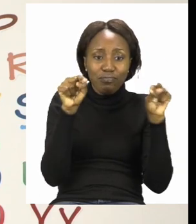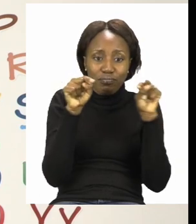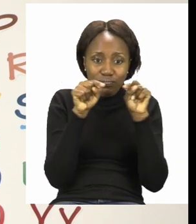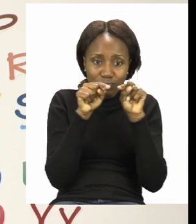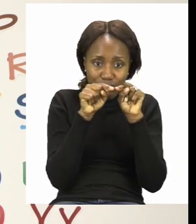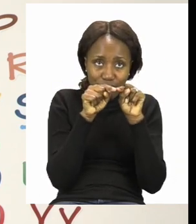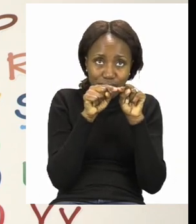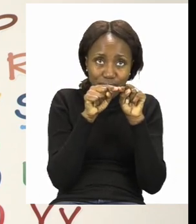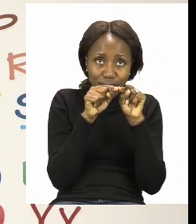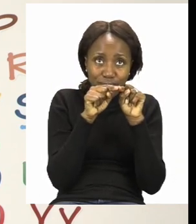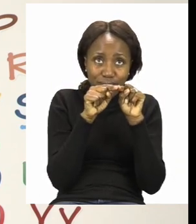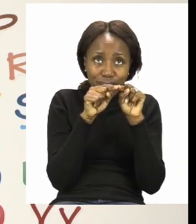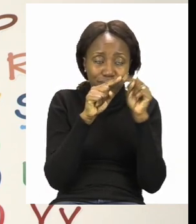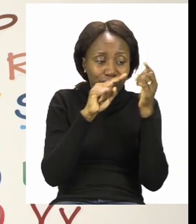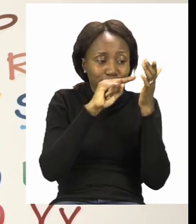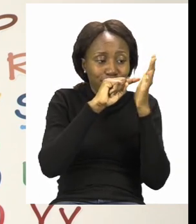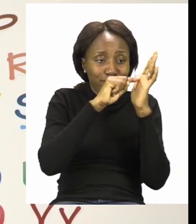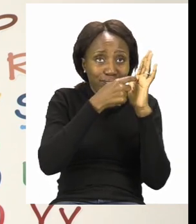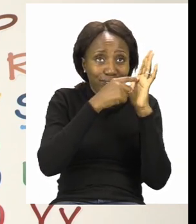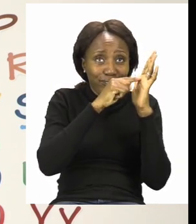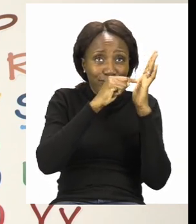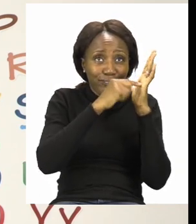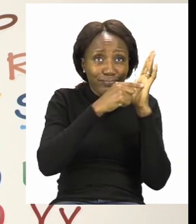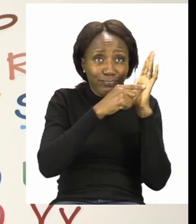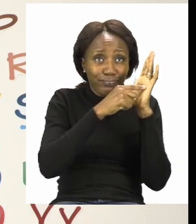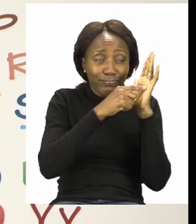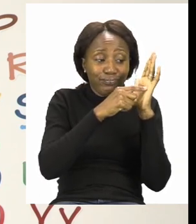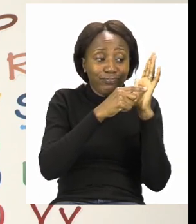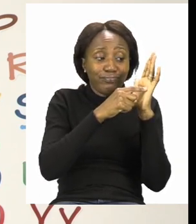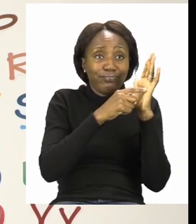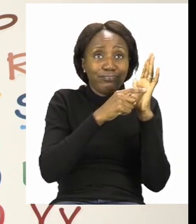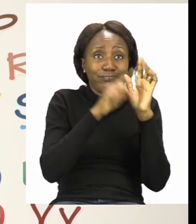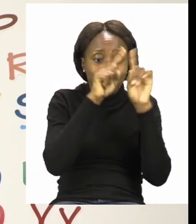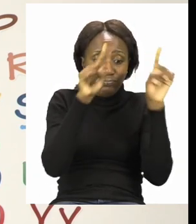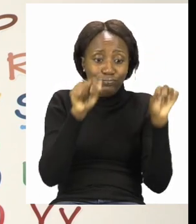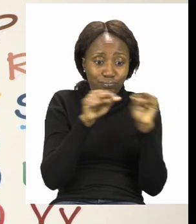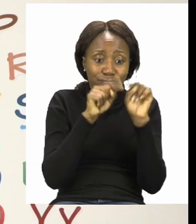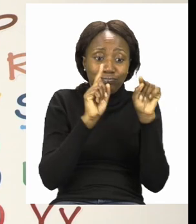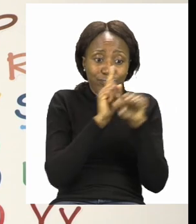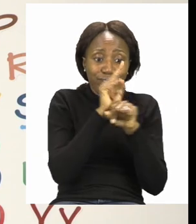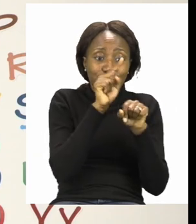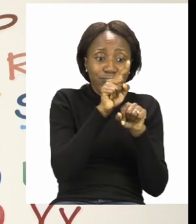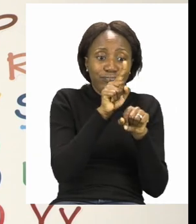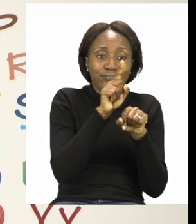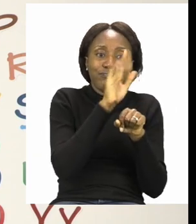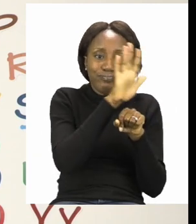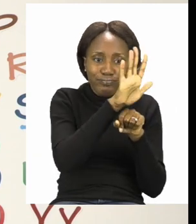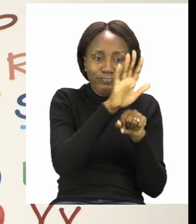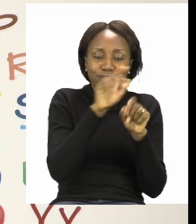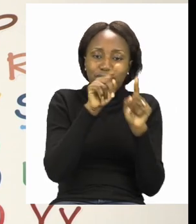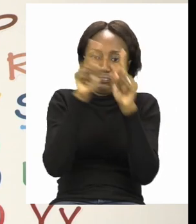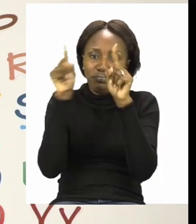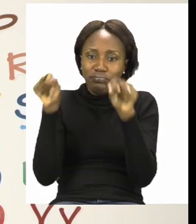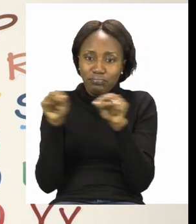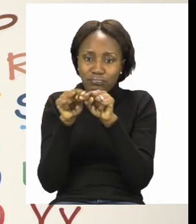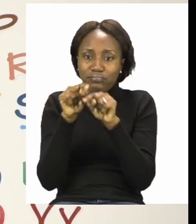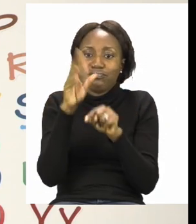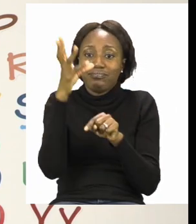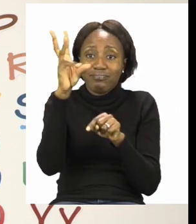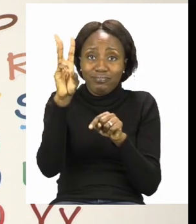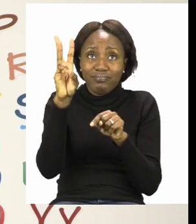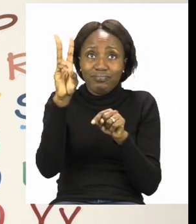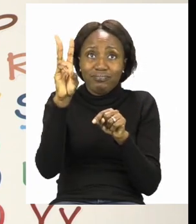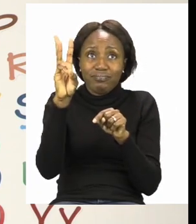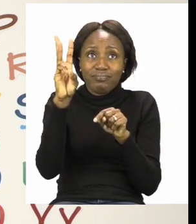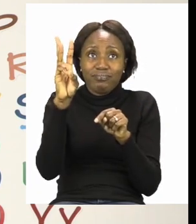11 dots. We're going to start by drawing 5 in this one and then 6 in the next one. So, let's start. You can